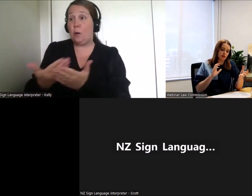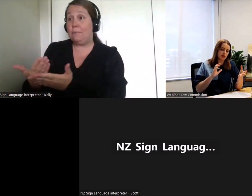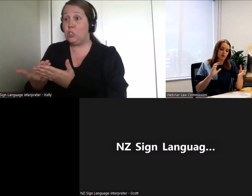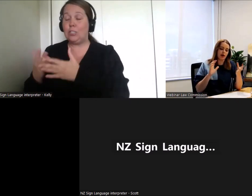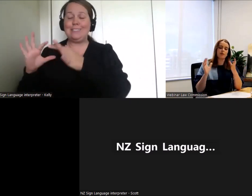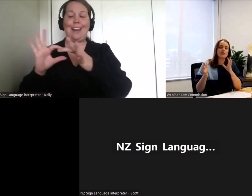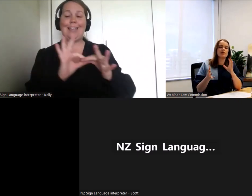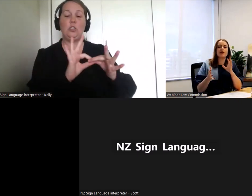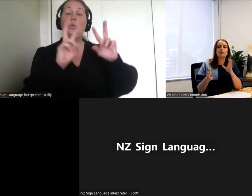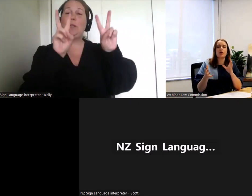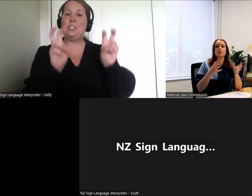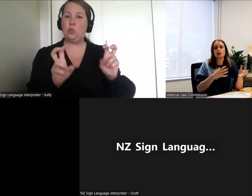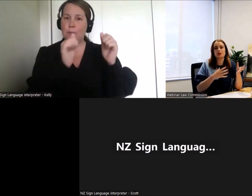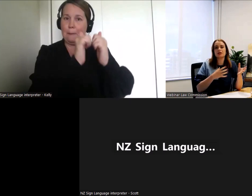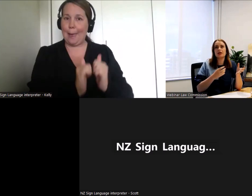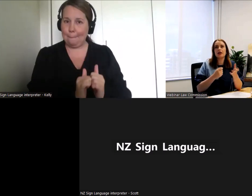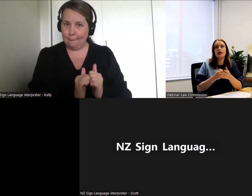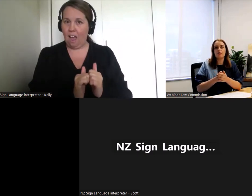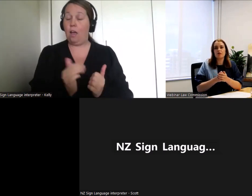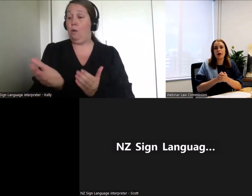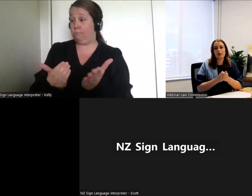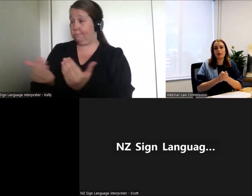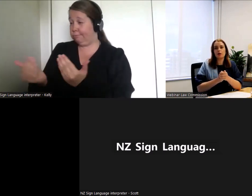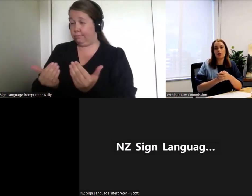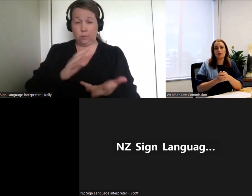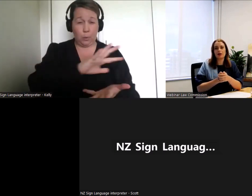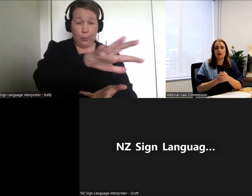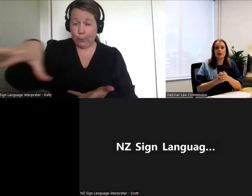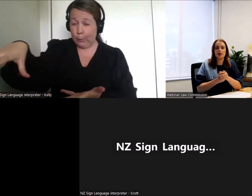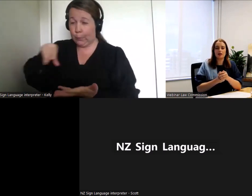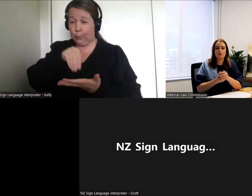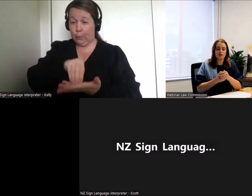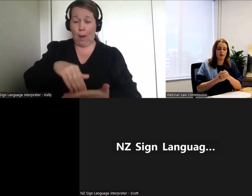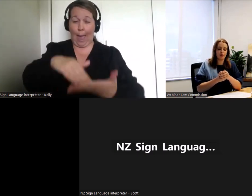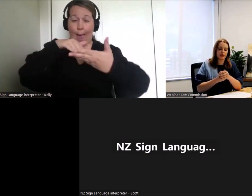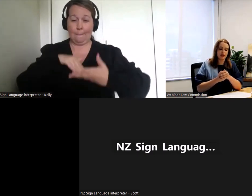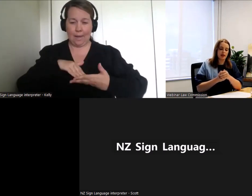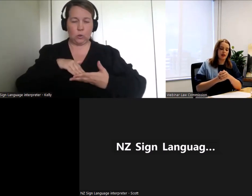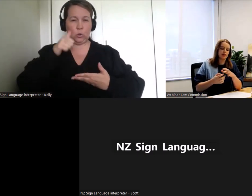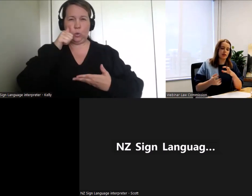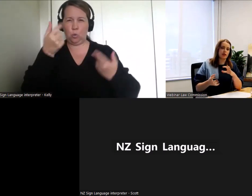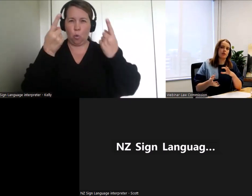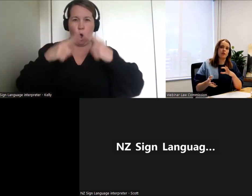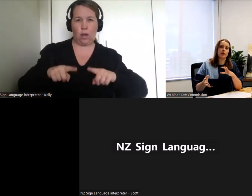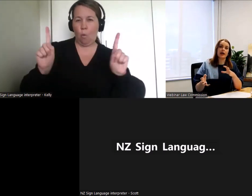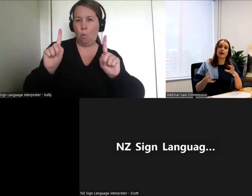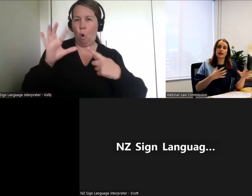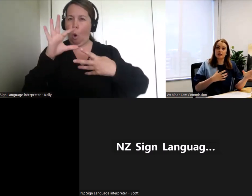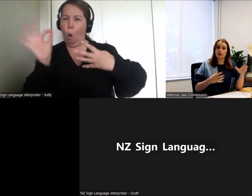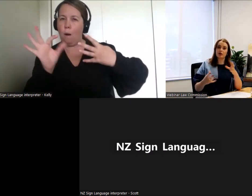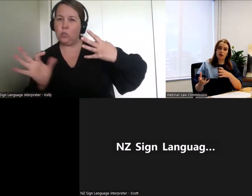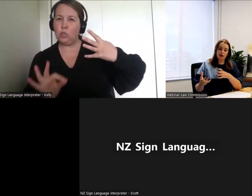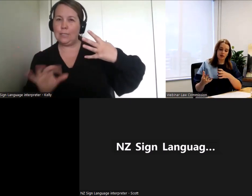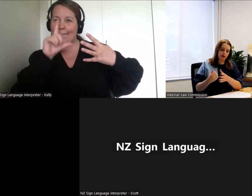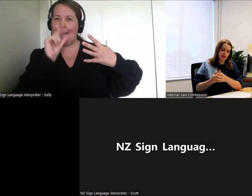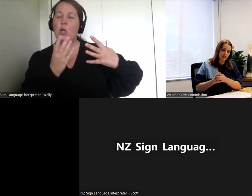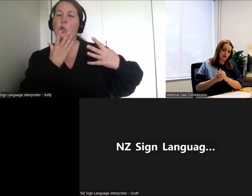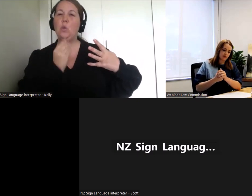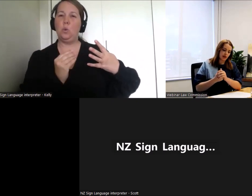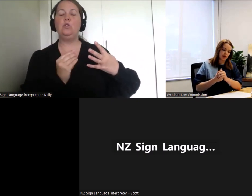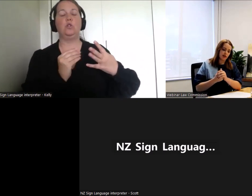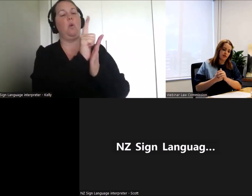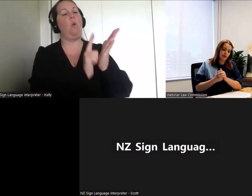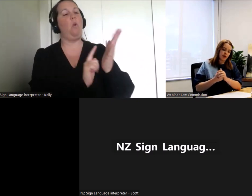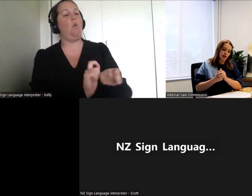use those to help us develop options and for how the law might be reformed. So we'll be analysing all the feedback we